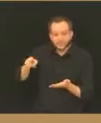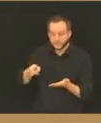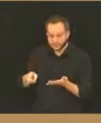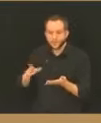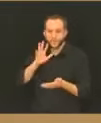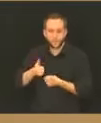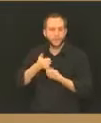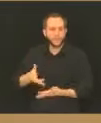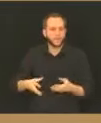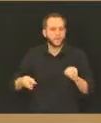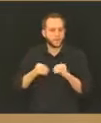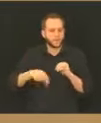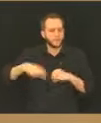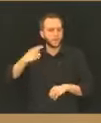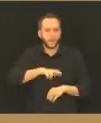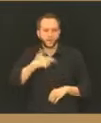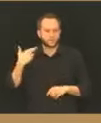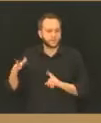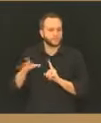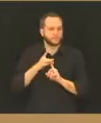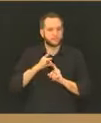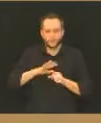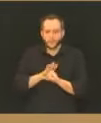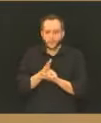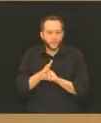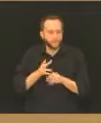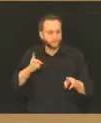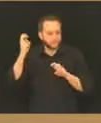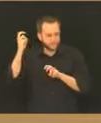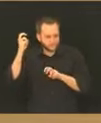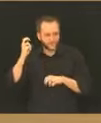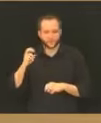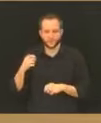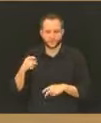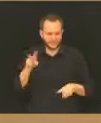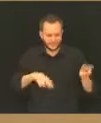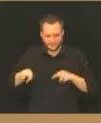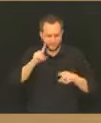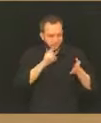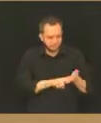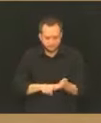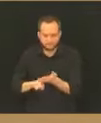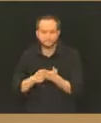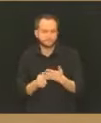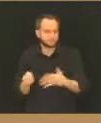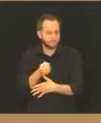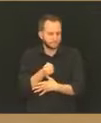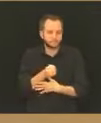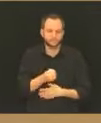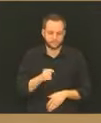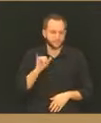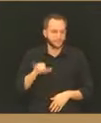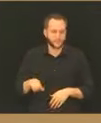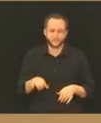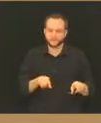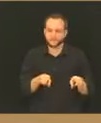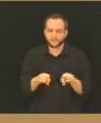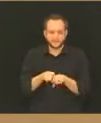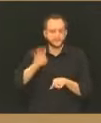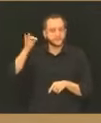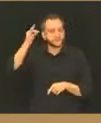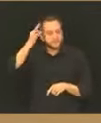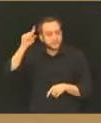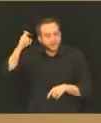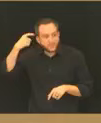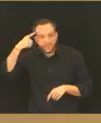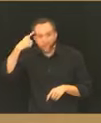severe outcome from COVID-19 infection. And so really that's how the federal government, ACIP, CDC,